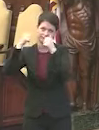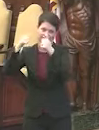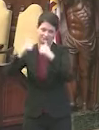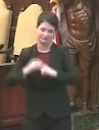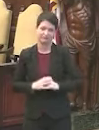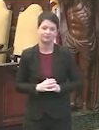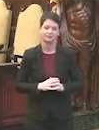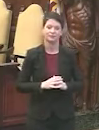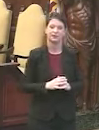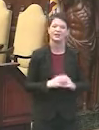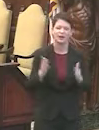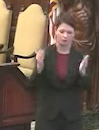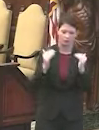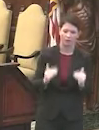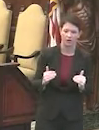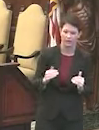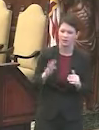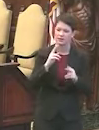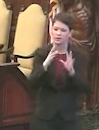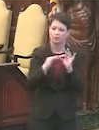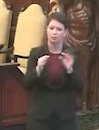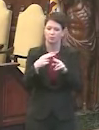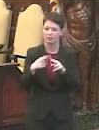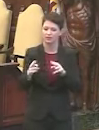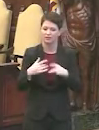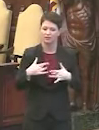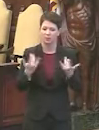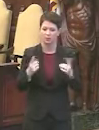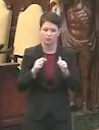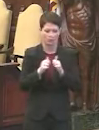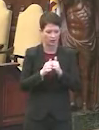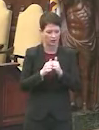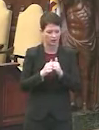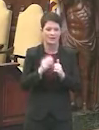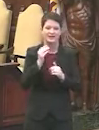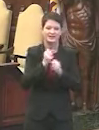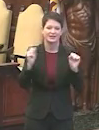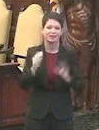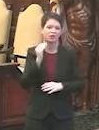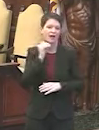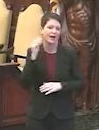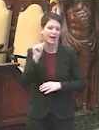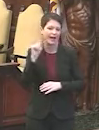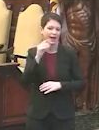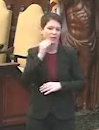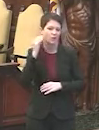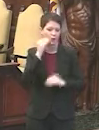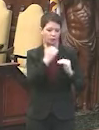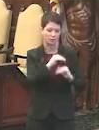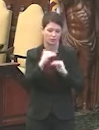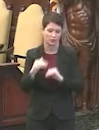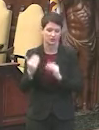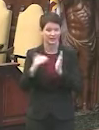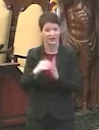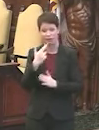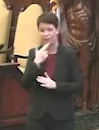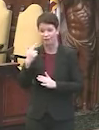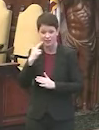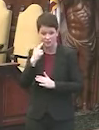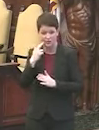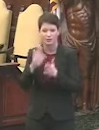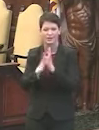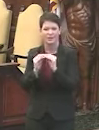Now, with that in mind, let me just move on now and talk briefly about where we are with our safe at home restrictions. As you know, we eased back on restrictions for restaurants.